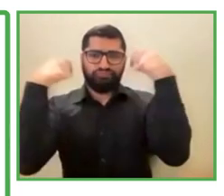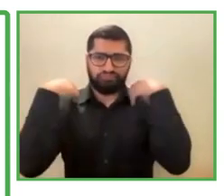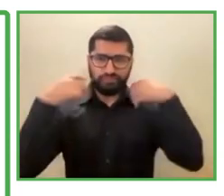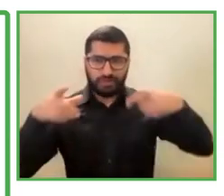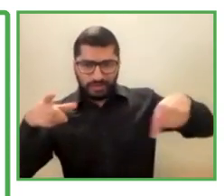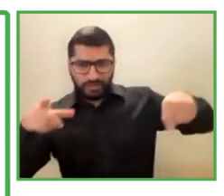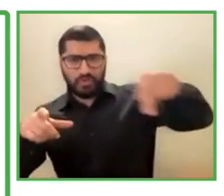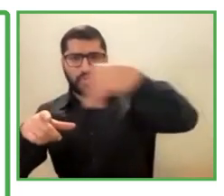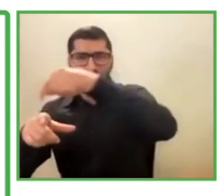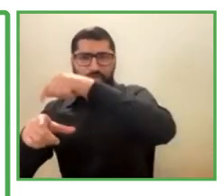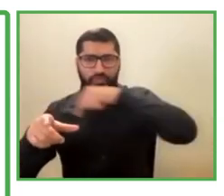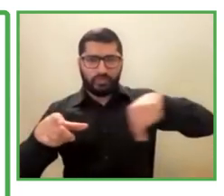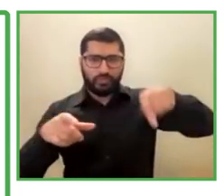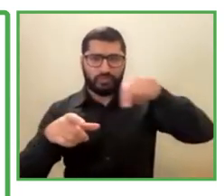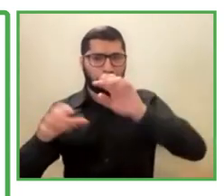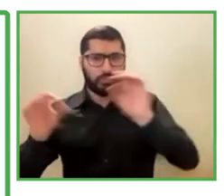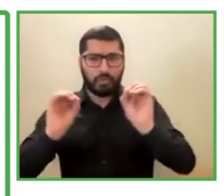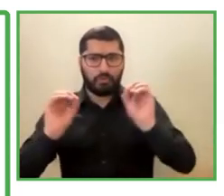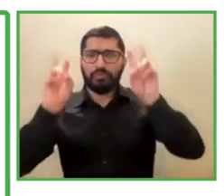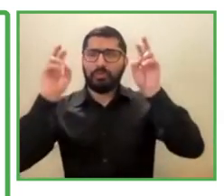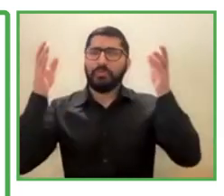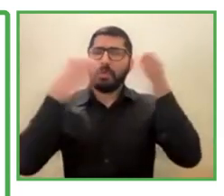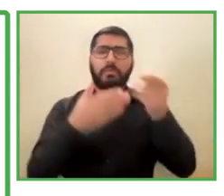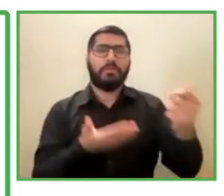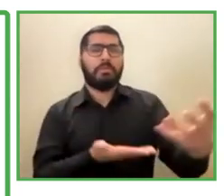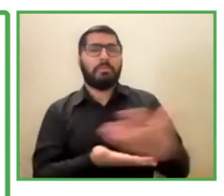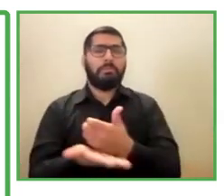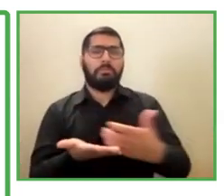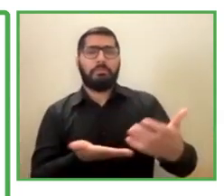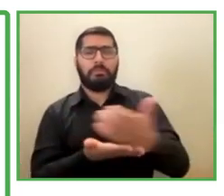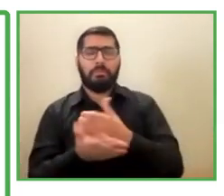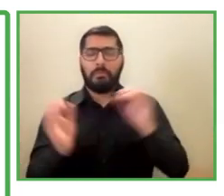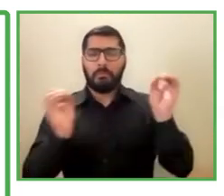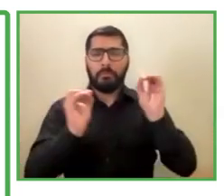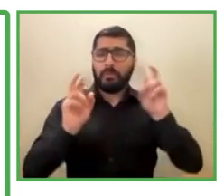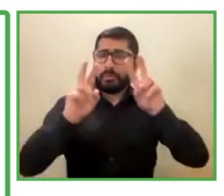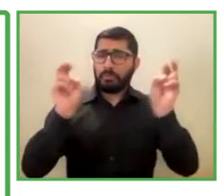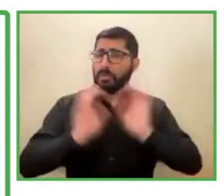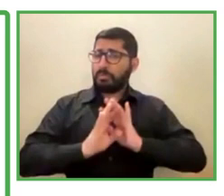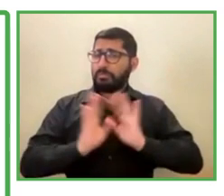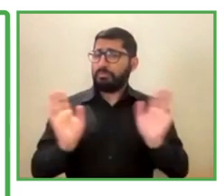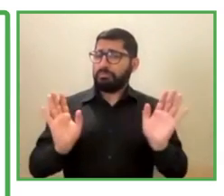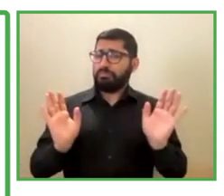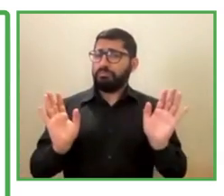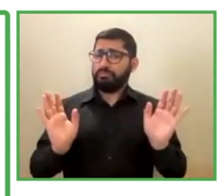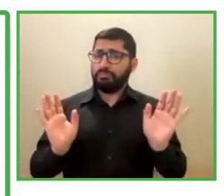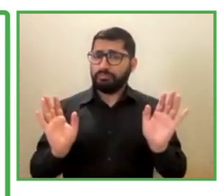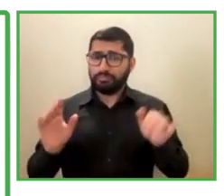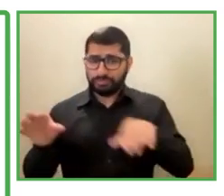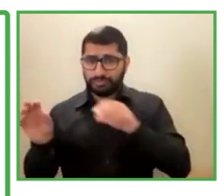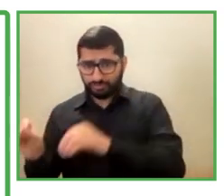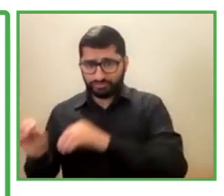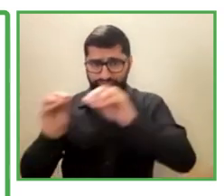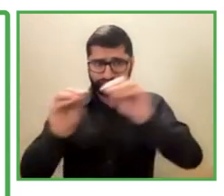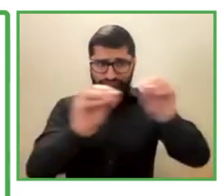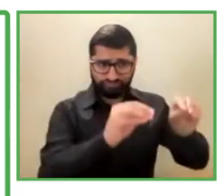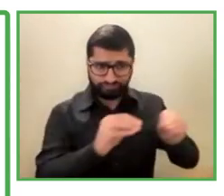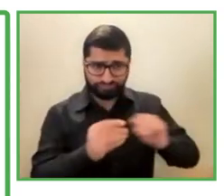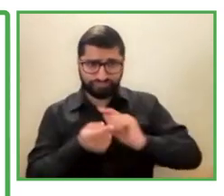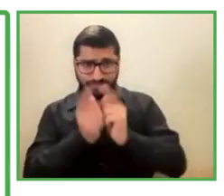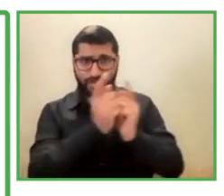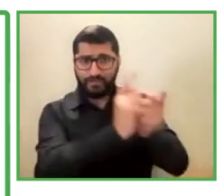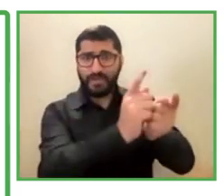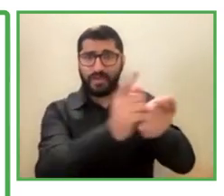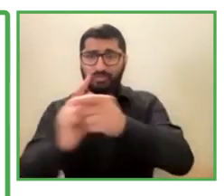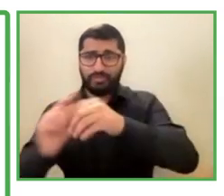do with salaries or benefits, but these were positions that rotated a lot. And